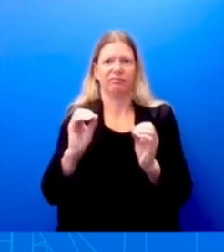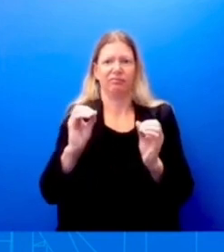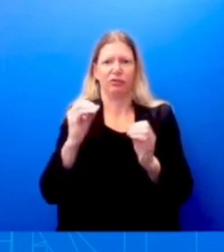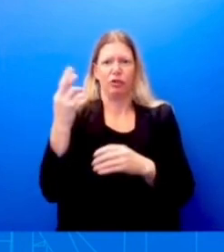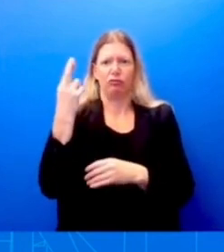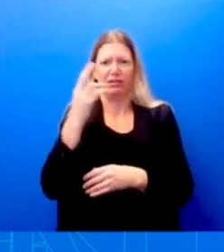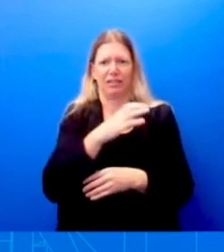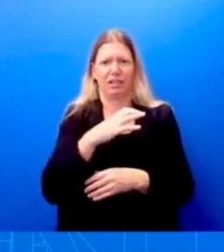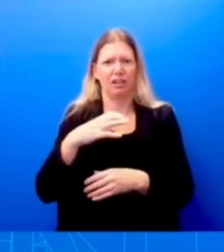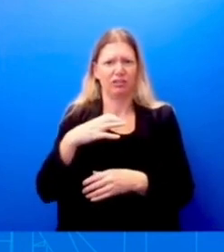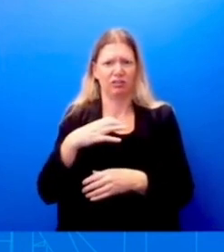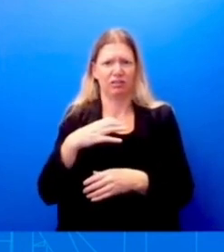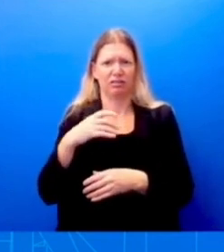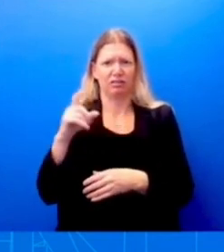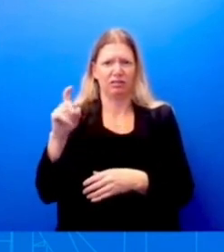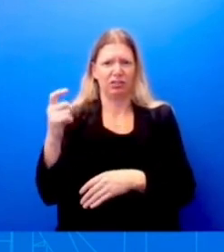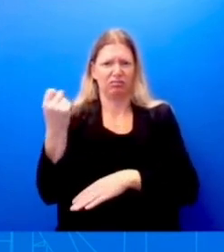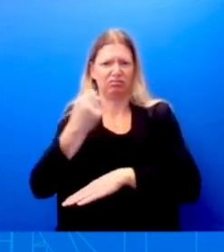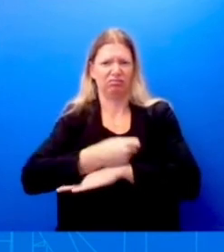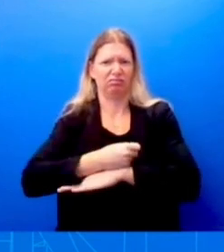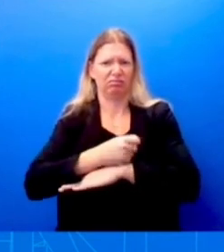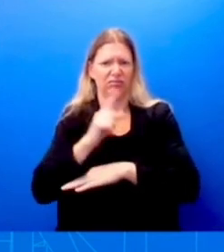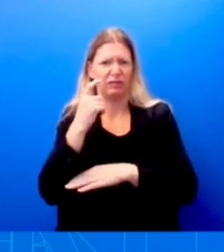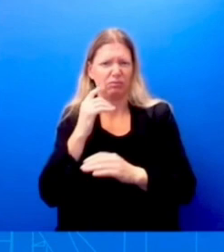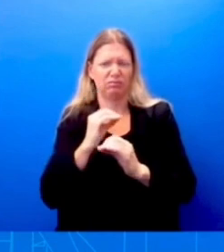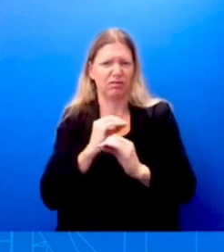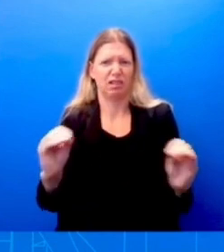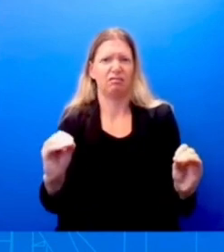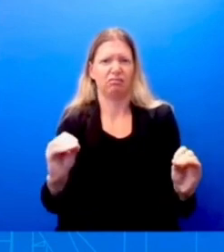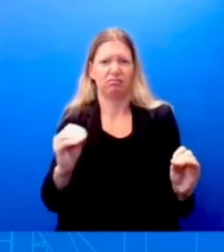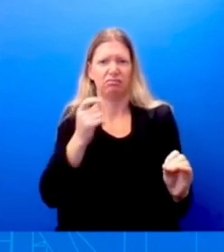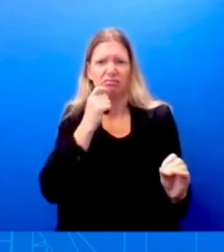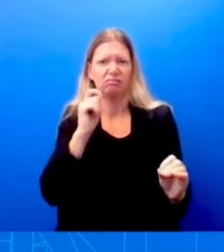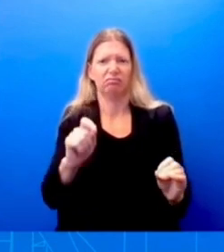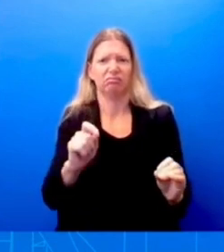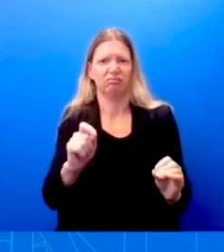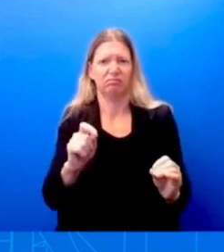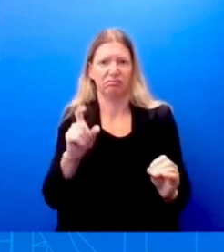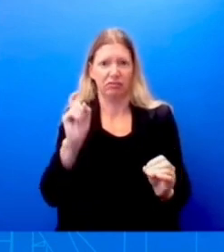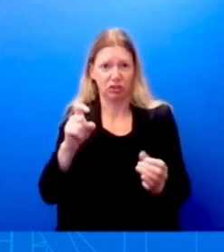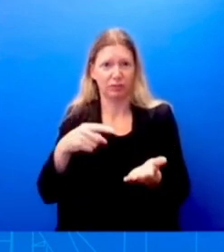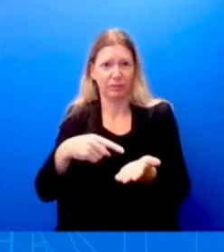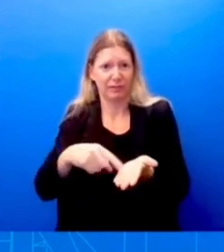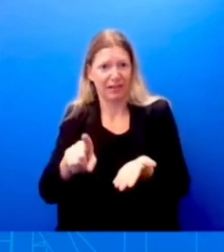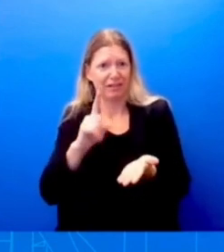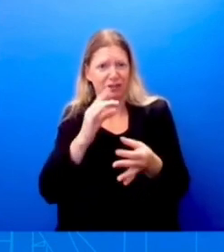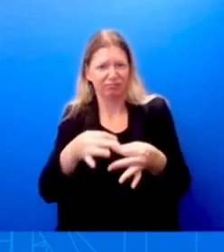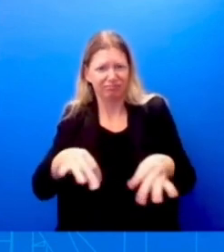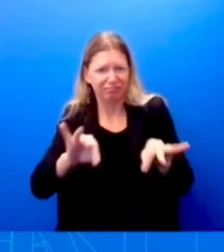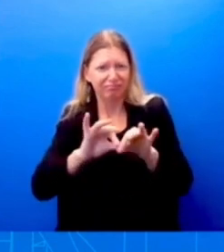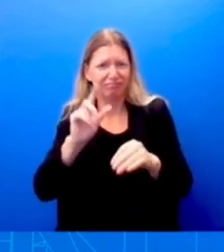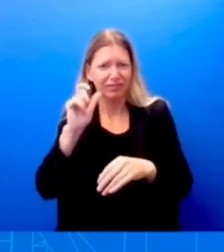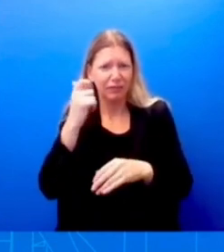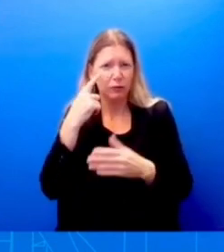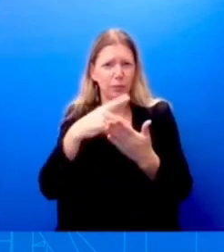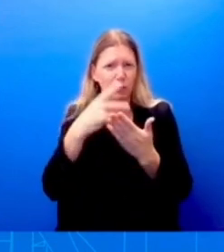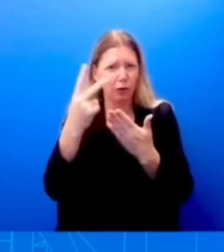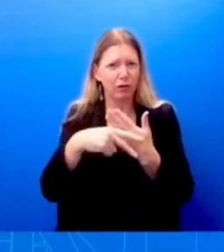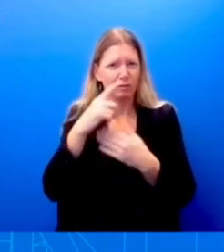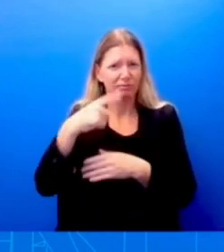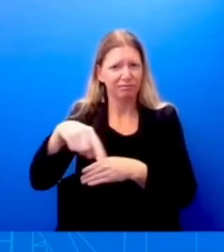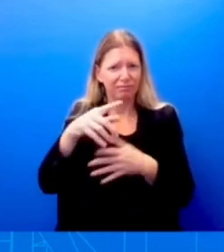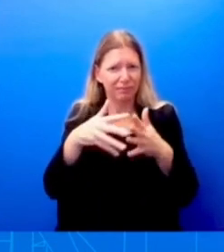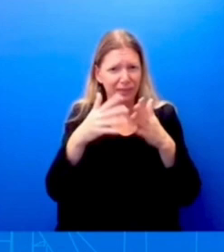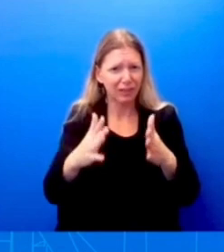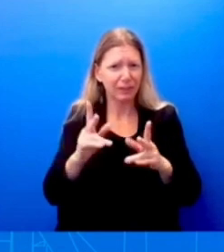None. They should fund vital government programs for the American people and these critical needs we've requested emergency funding